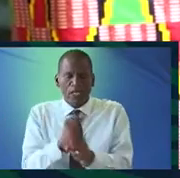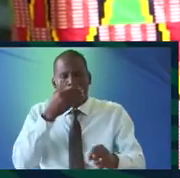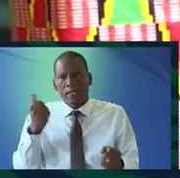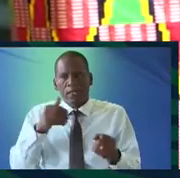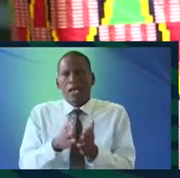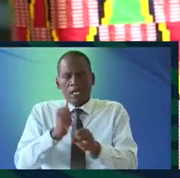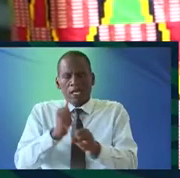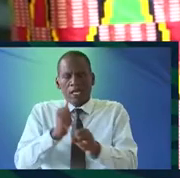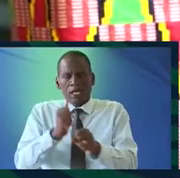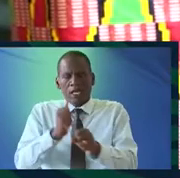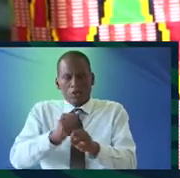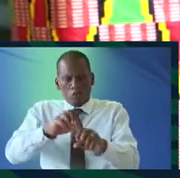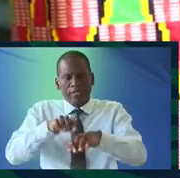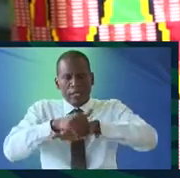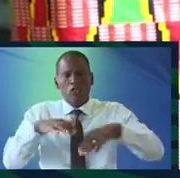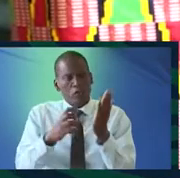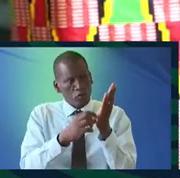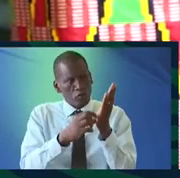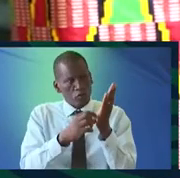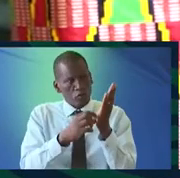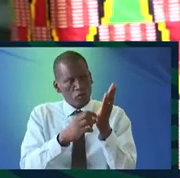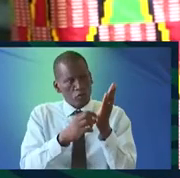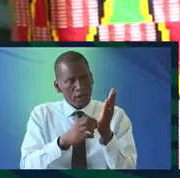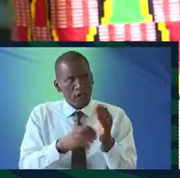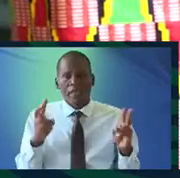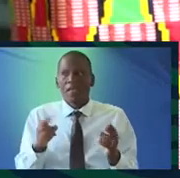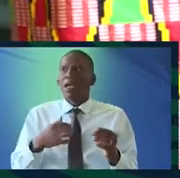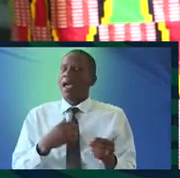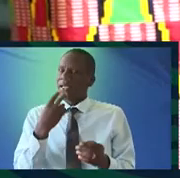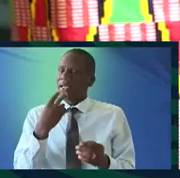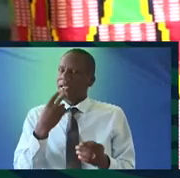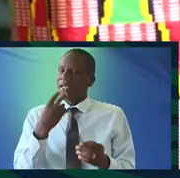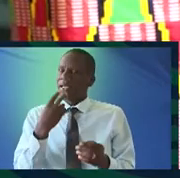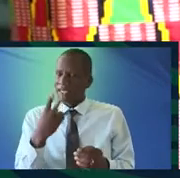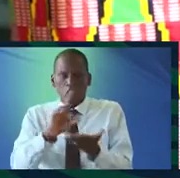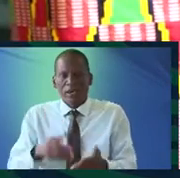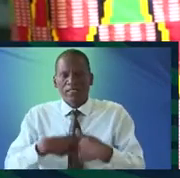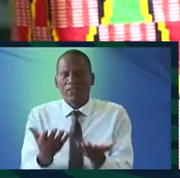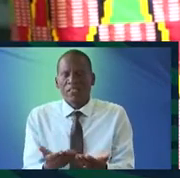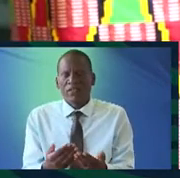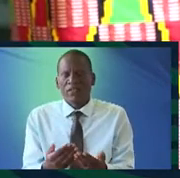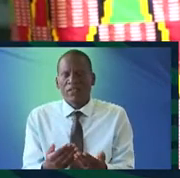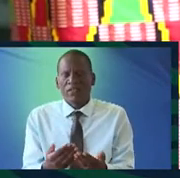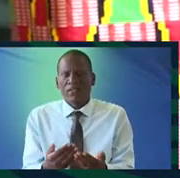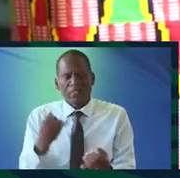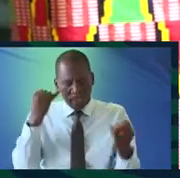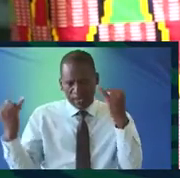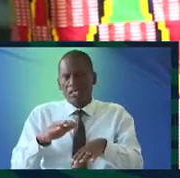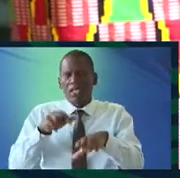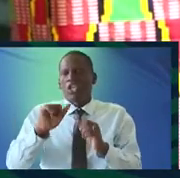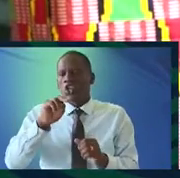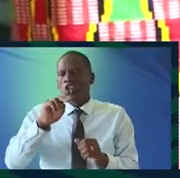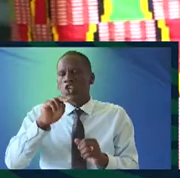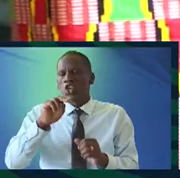much as well as English or Kiswahili okay I see doctors giving up you know their views on